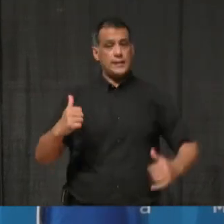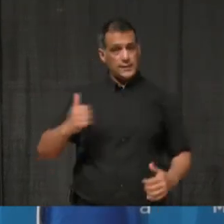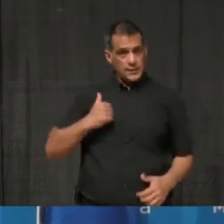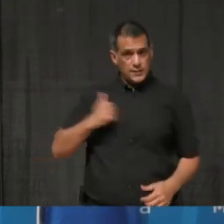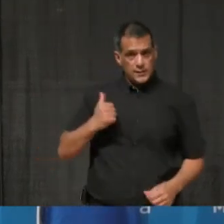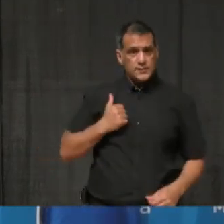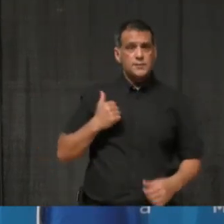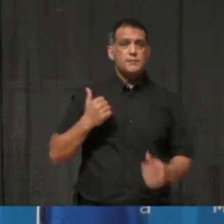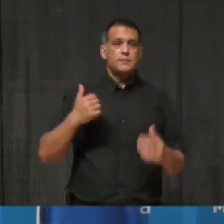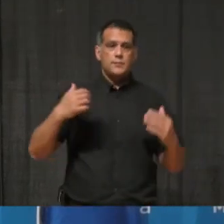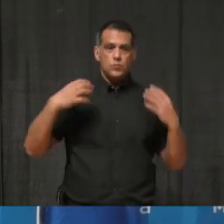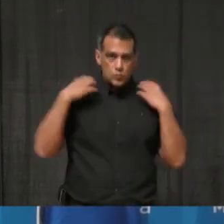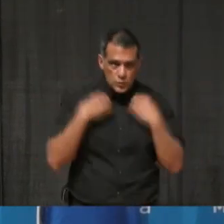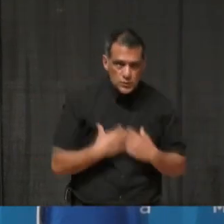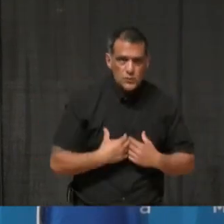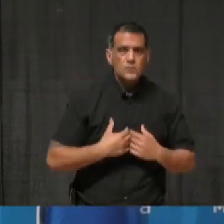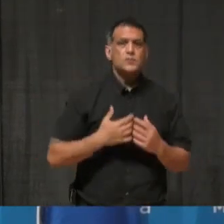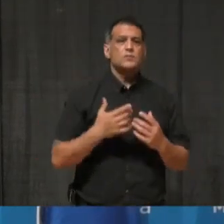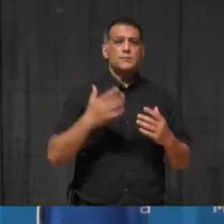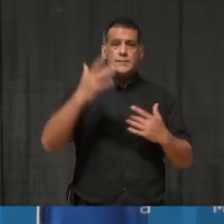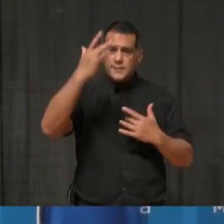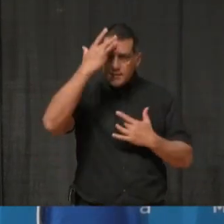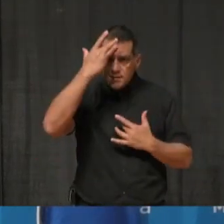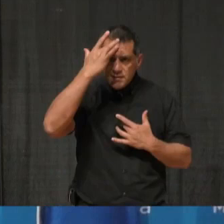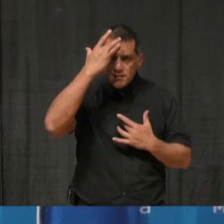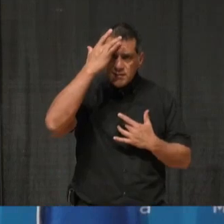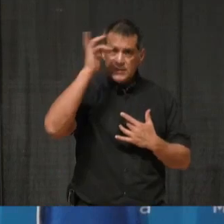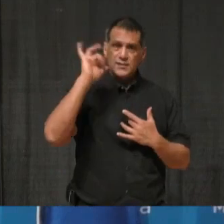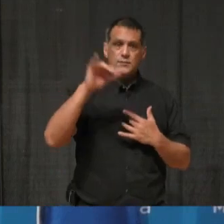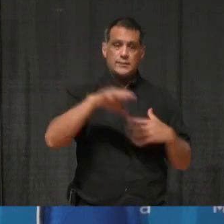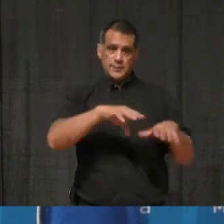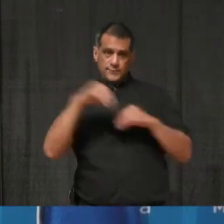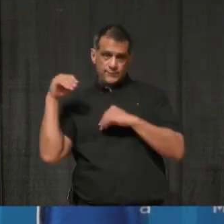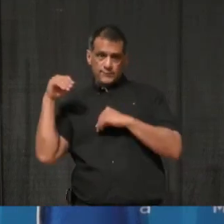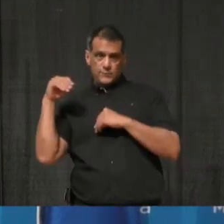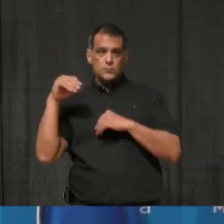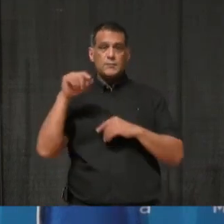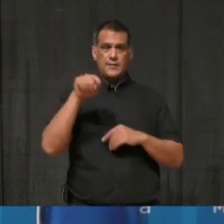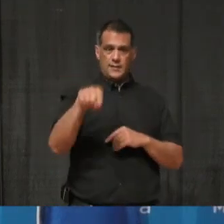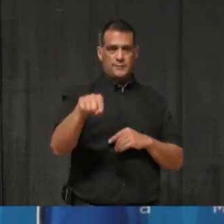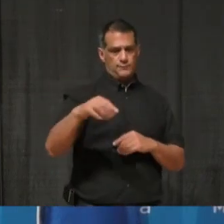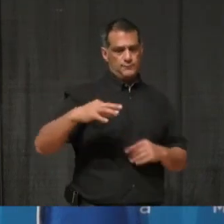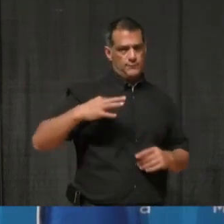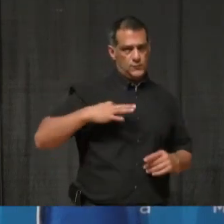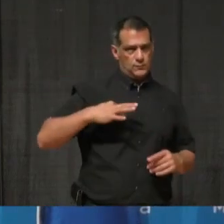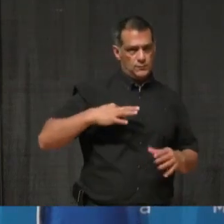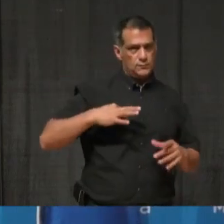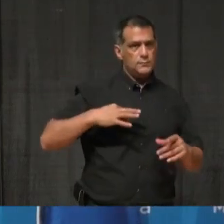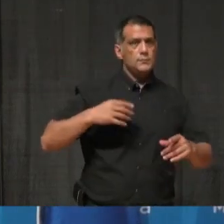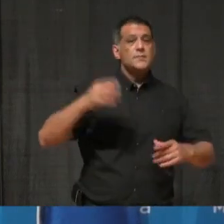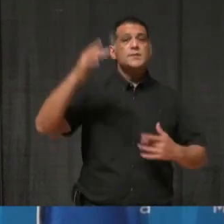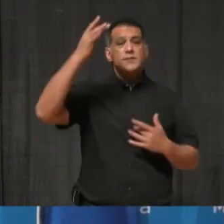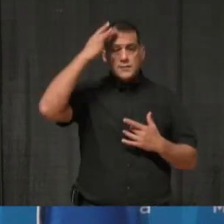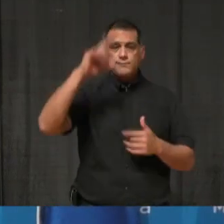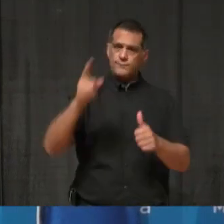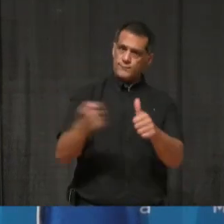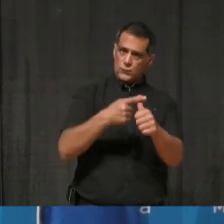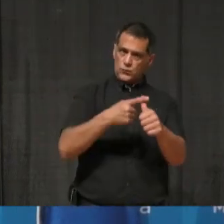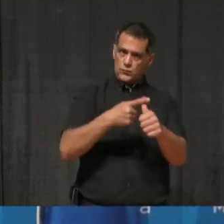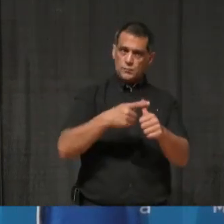Benefit offered by the federal government requires workers to apply for benefits after they are already sick.